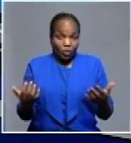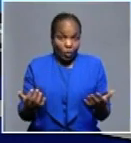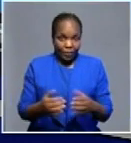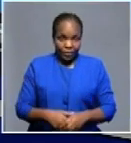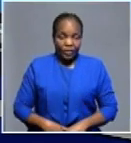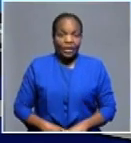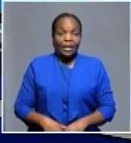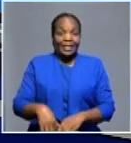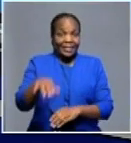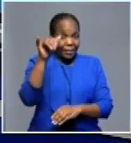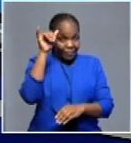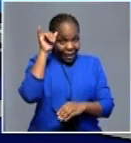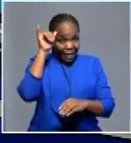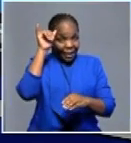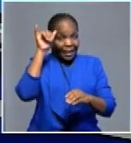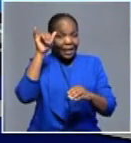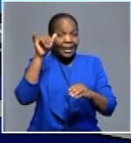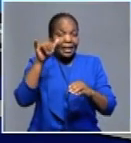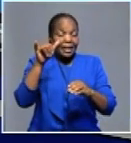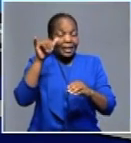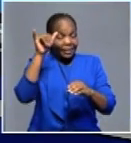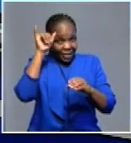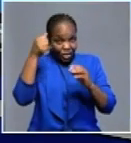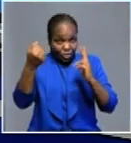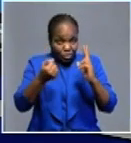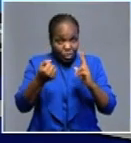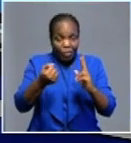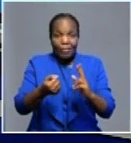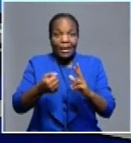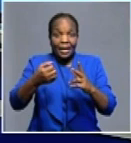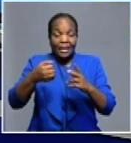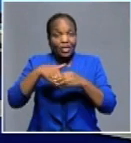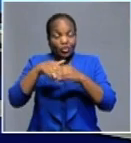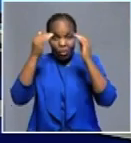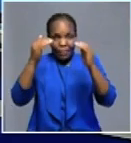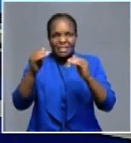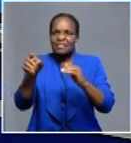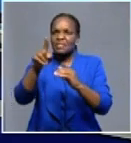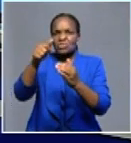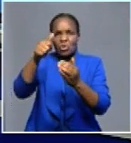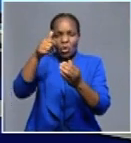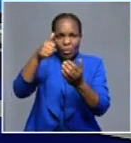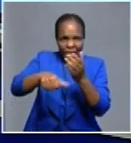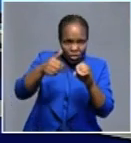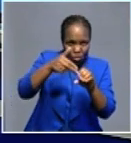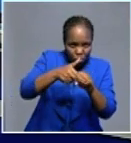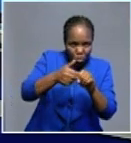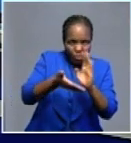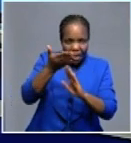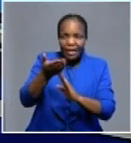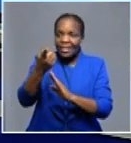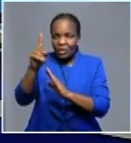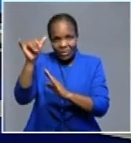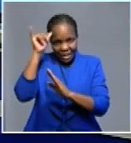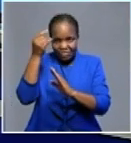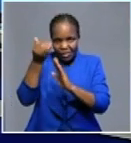Public transport operators demanding a price hike is nothing new. While the recent calls have gone unheeded, steep rises in